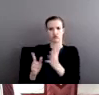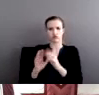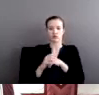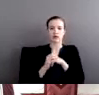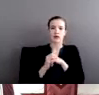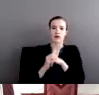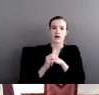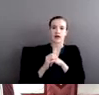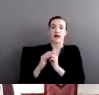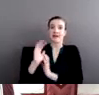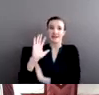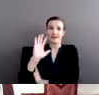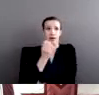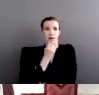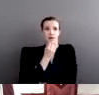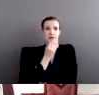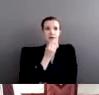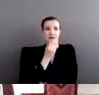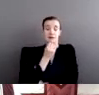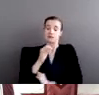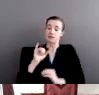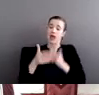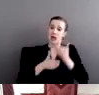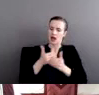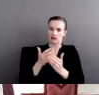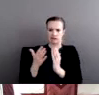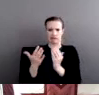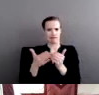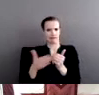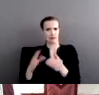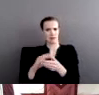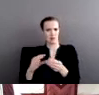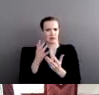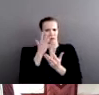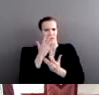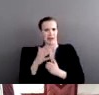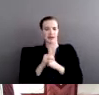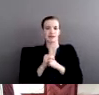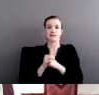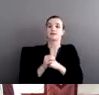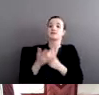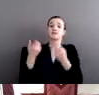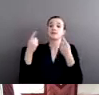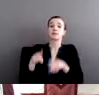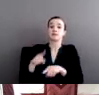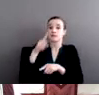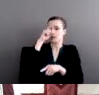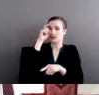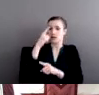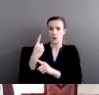It's a very sad story from there because one summer, there was a young Choctaw boy, the age of 13.